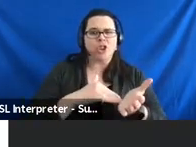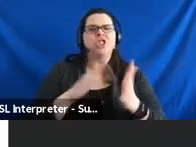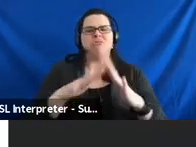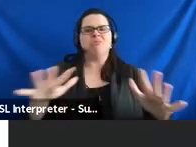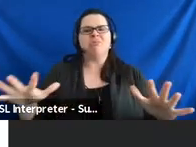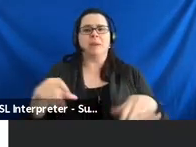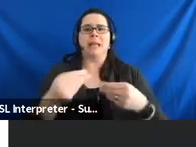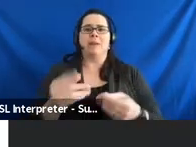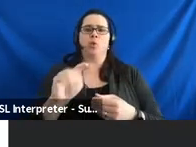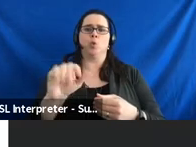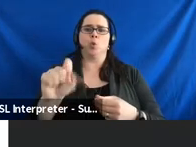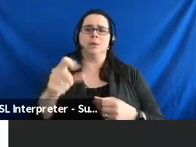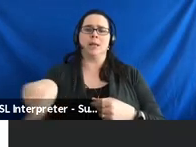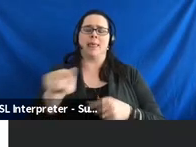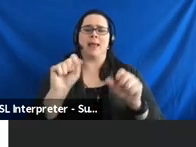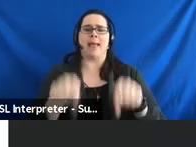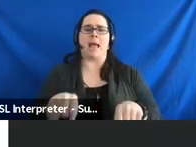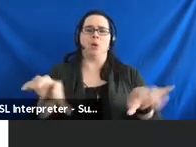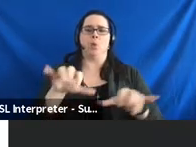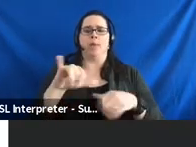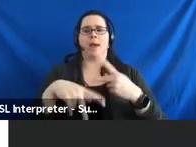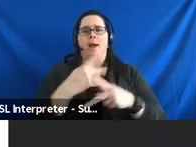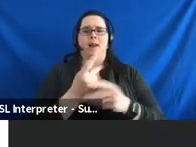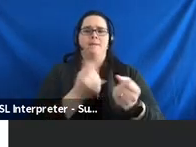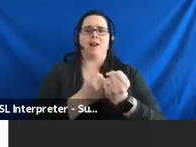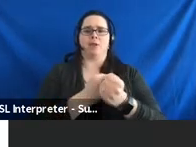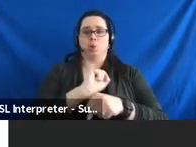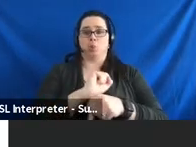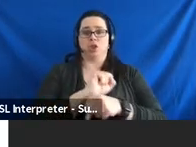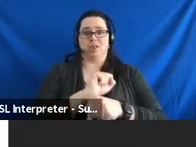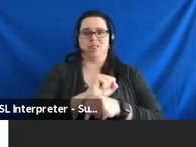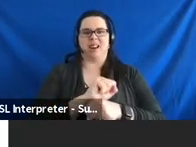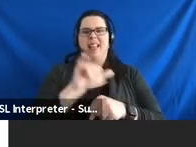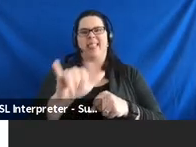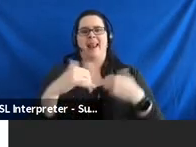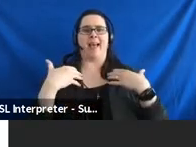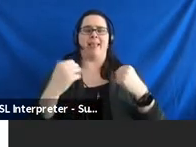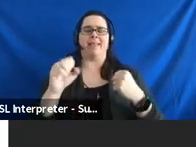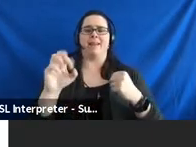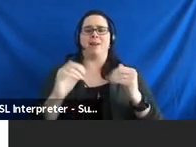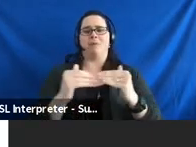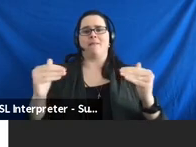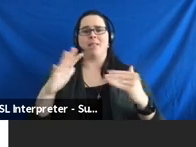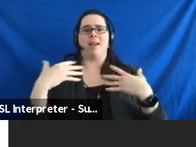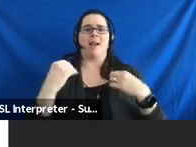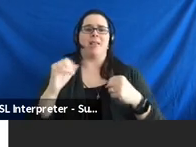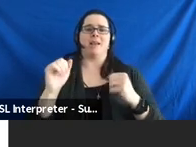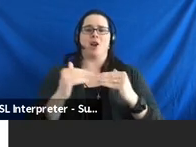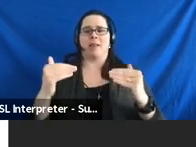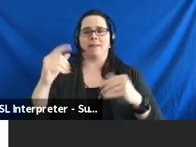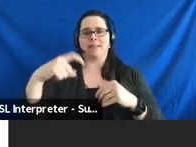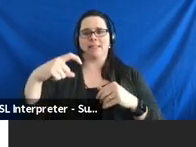giving them the tools that they can do that type of advocacy work at that healthcare level, at their healthcare level needs.